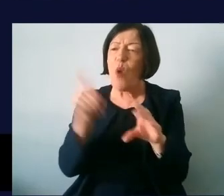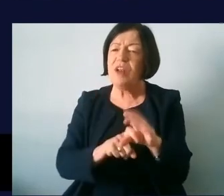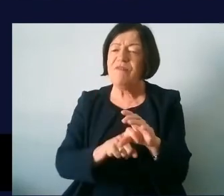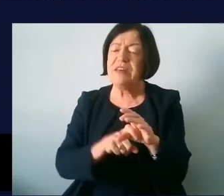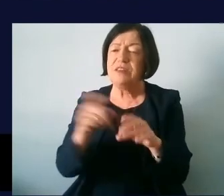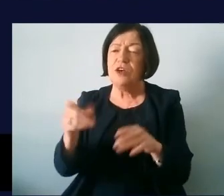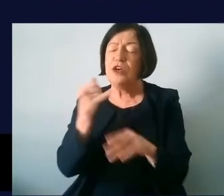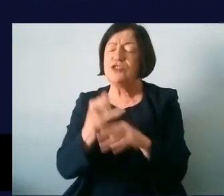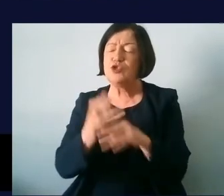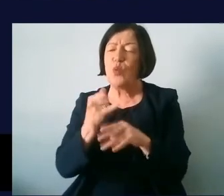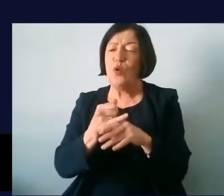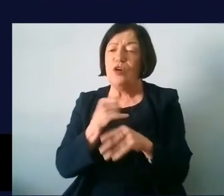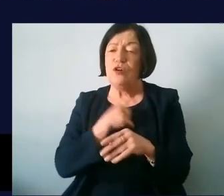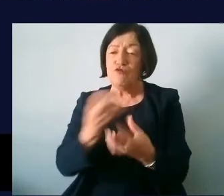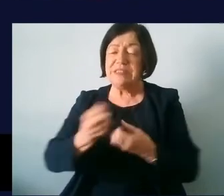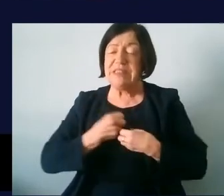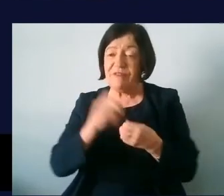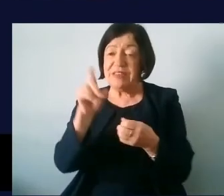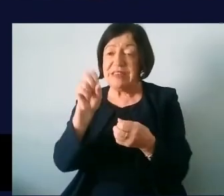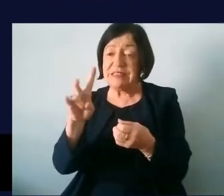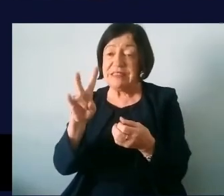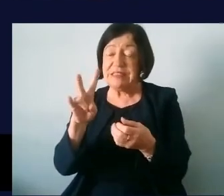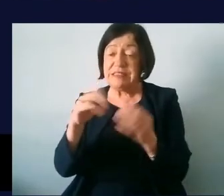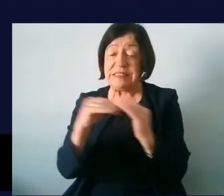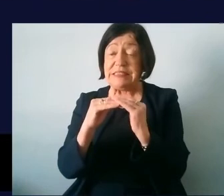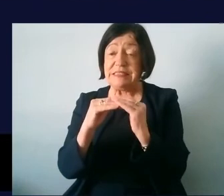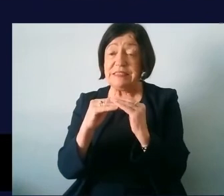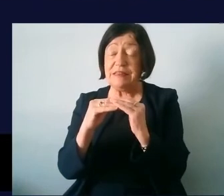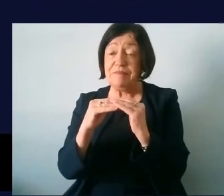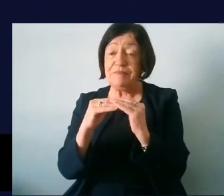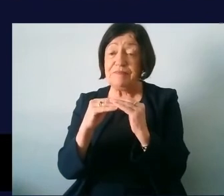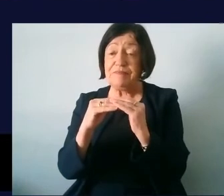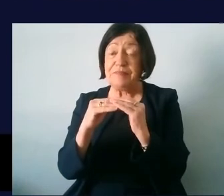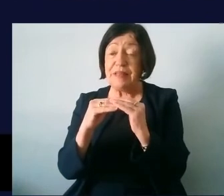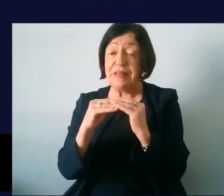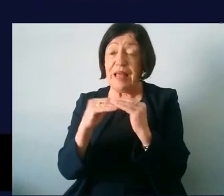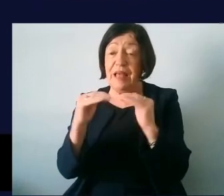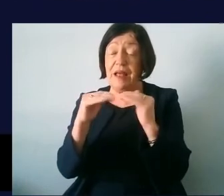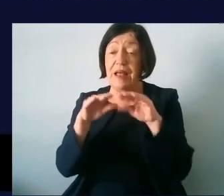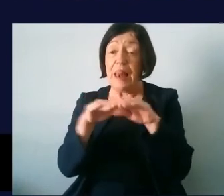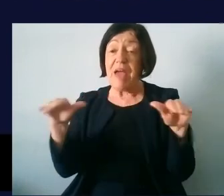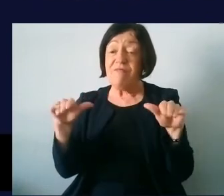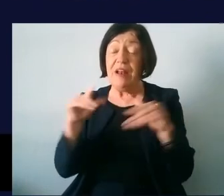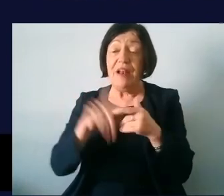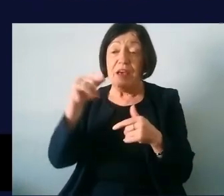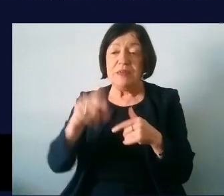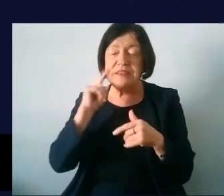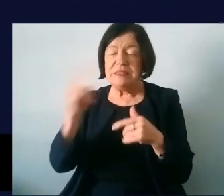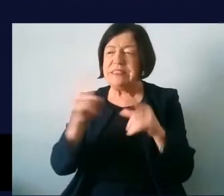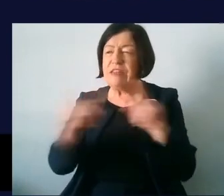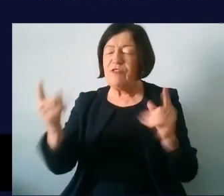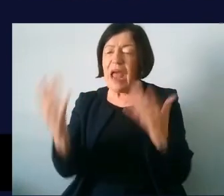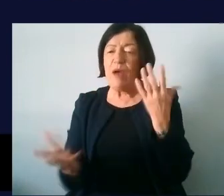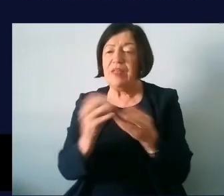to uh receive Daesh just status because that that is it that that's one question that's come in because it's obviously very different to how things would be